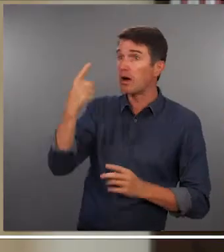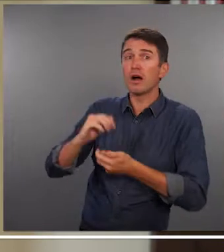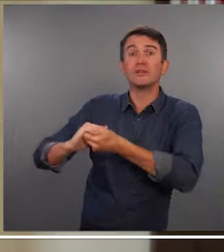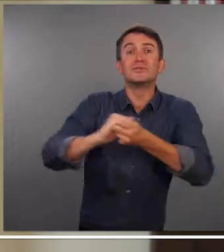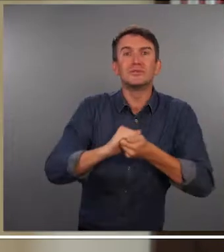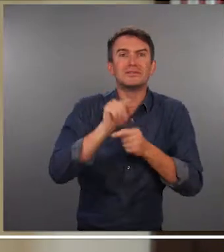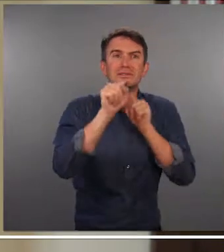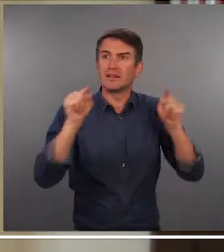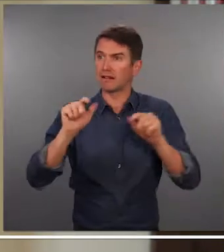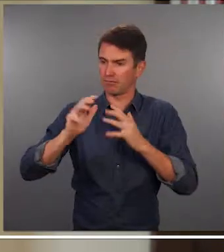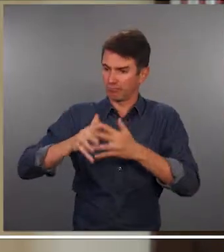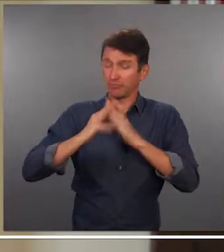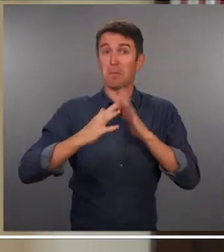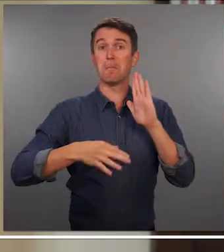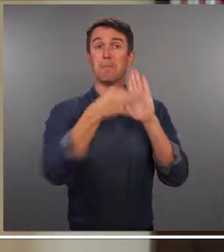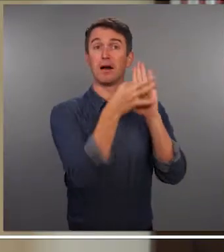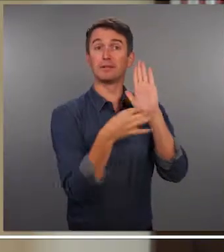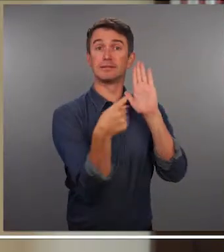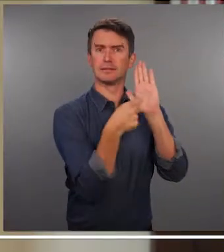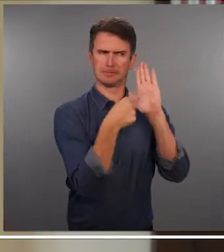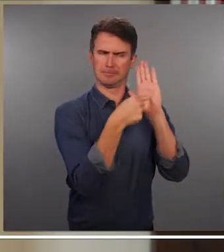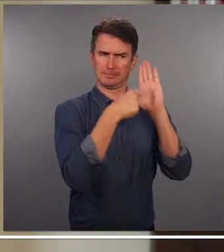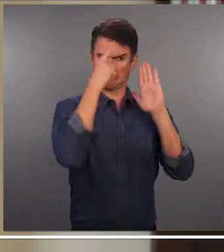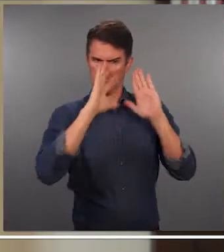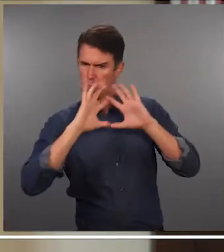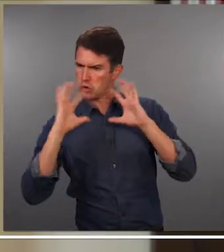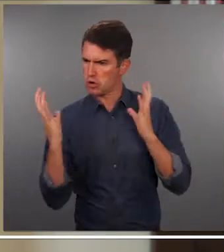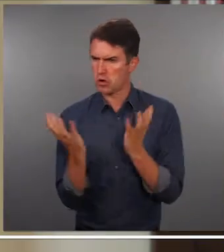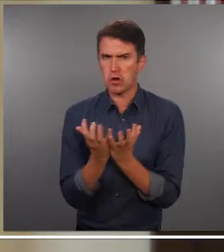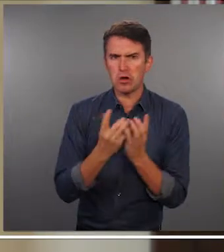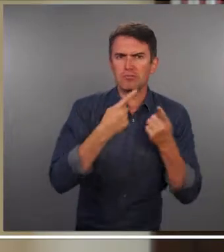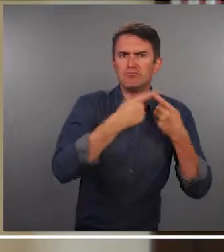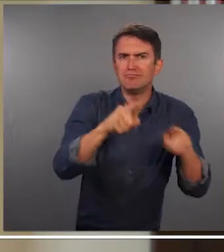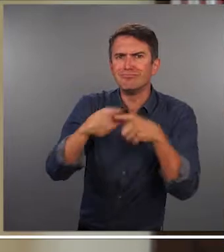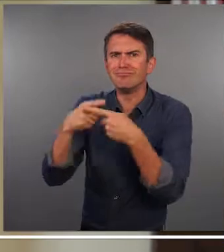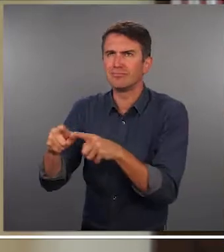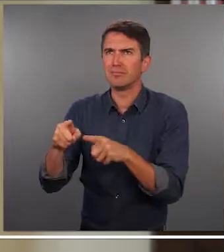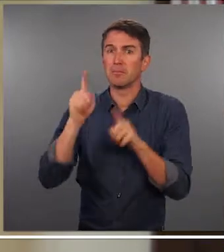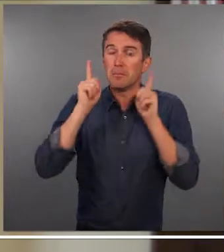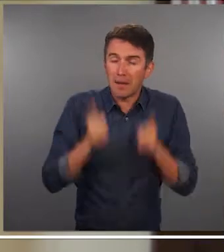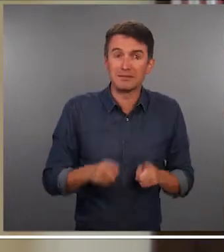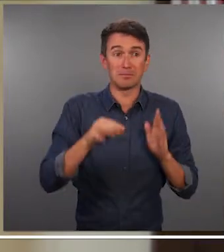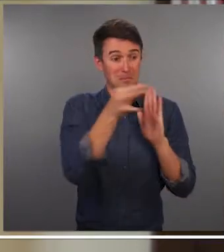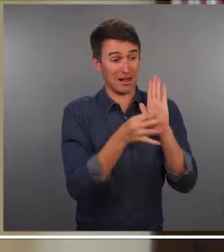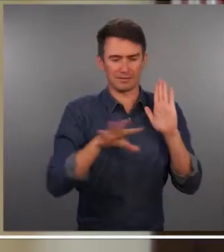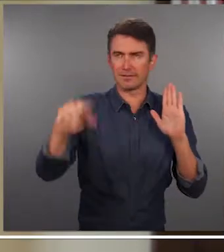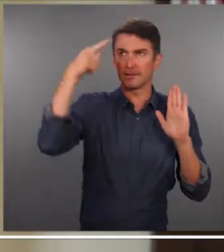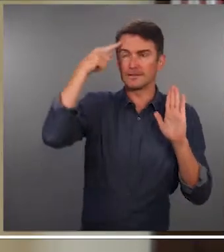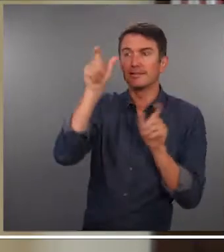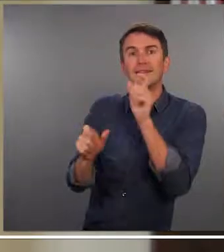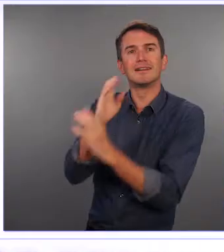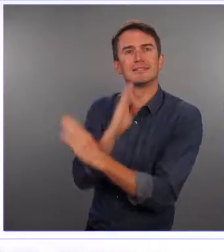should implement, like whatever project they implement anywhere in the world they should consider the perspective of disability